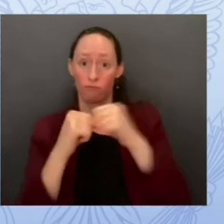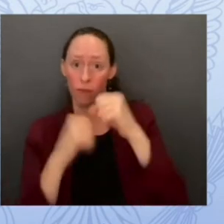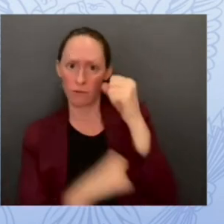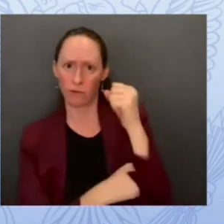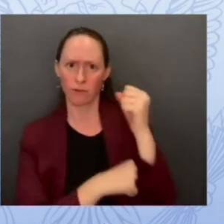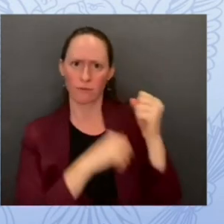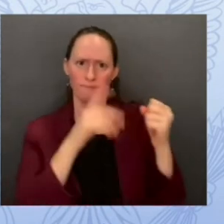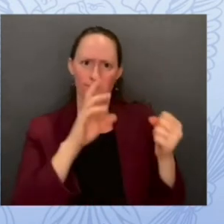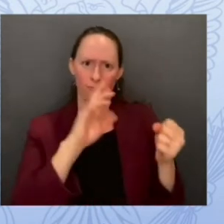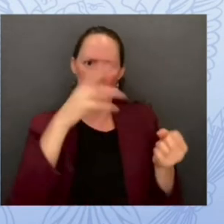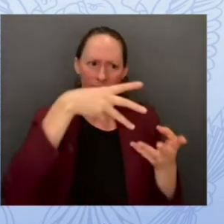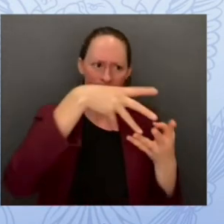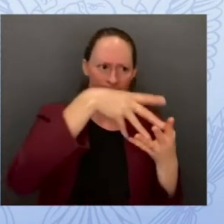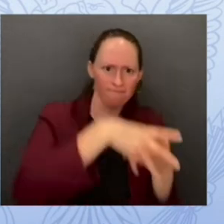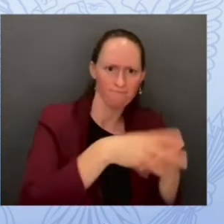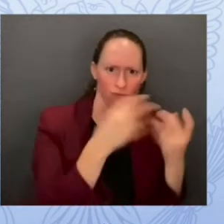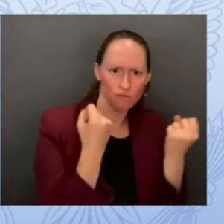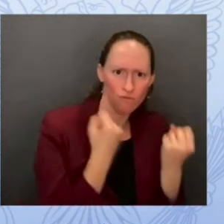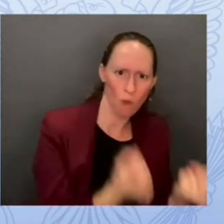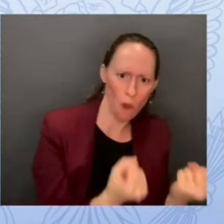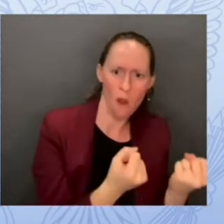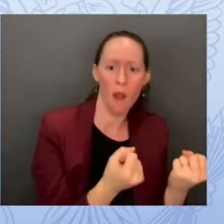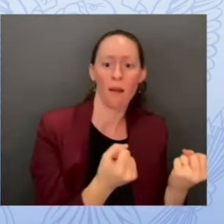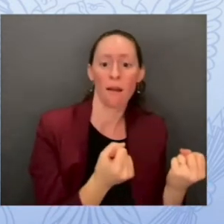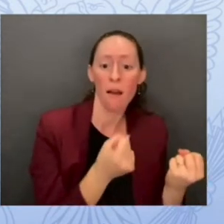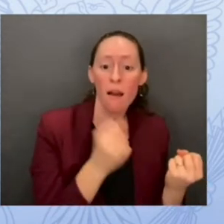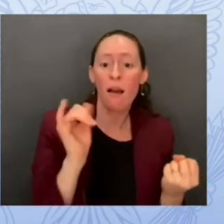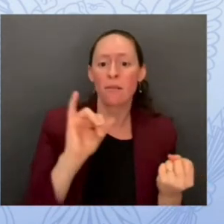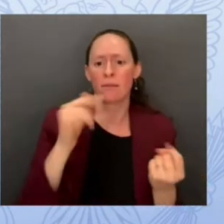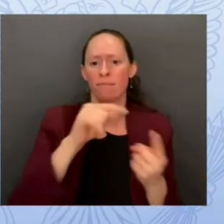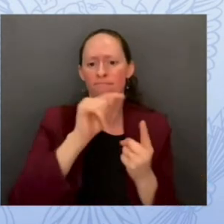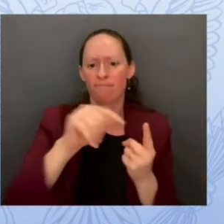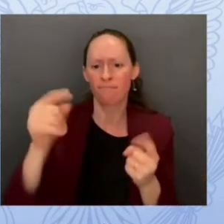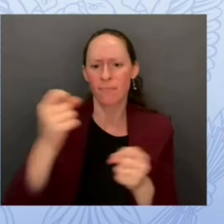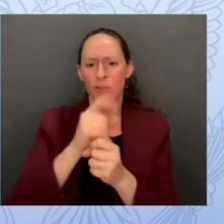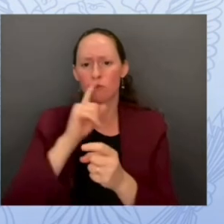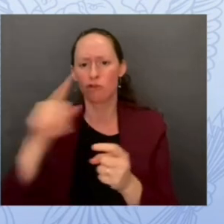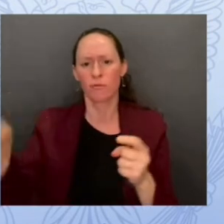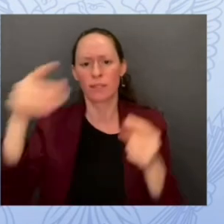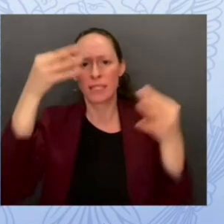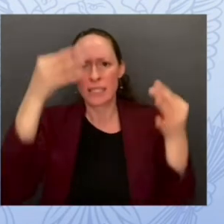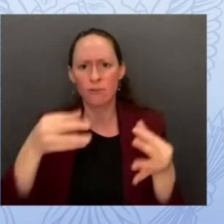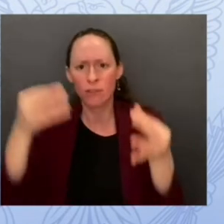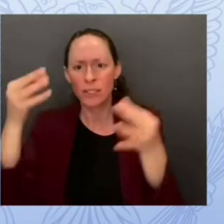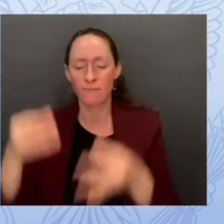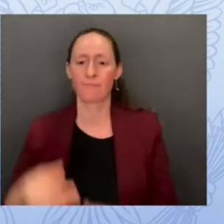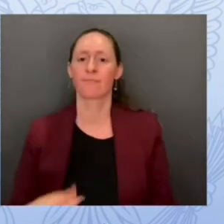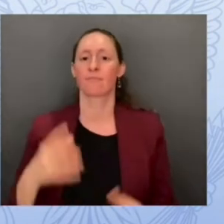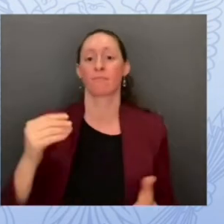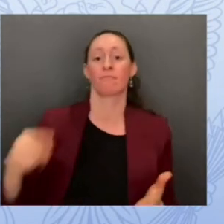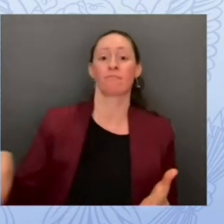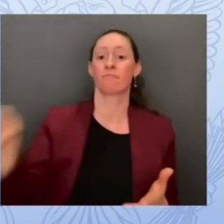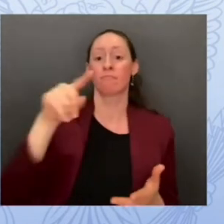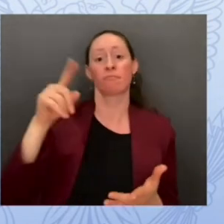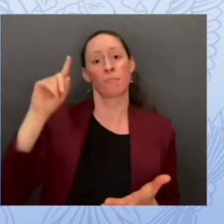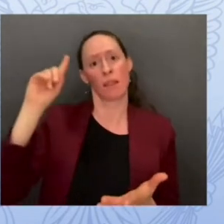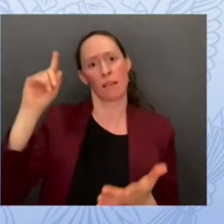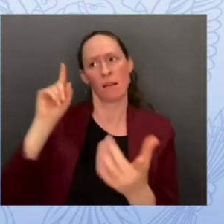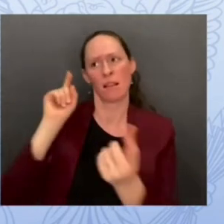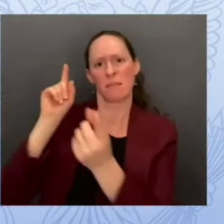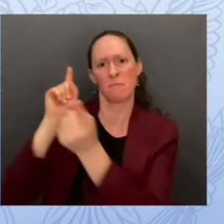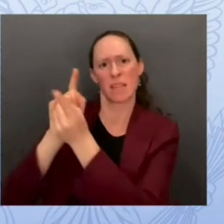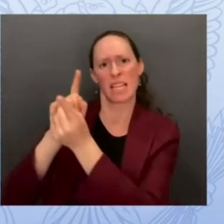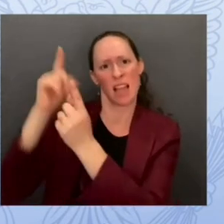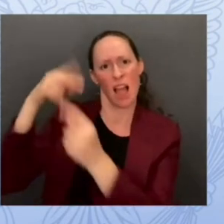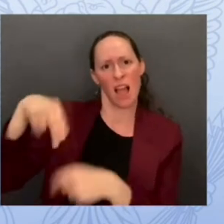our infrastructure services meet the high bar that the u.s government as well as many of our customers request and